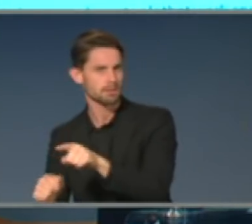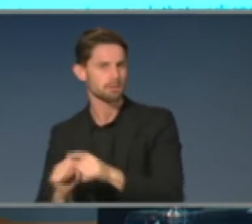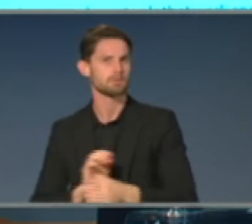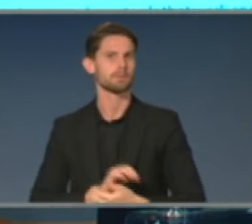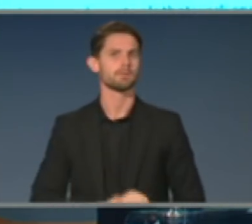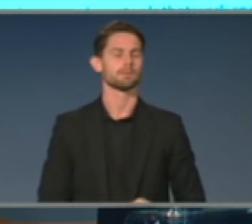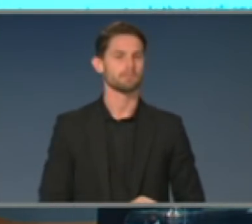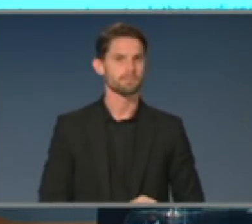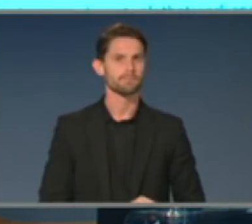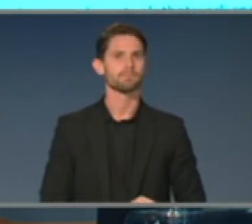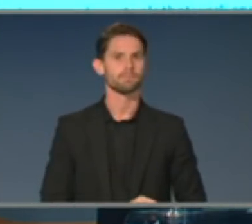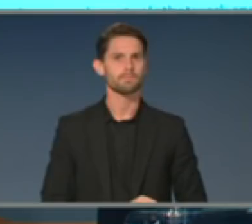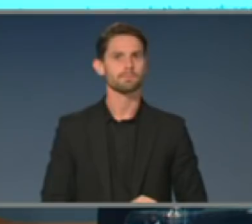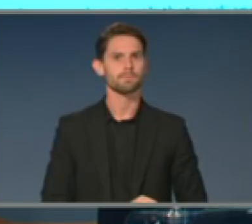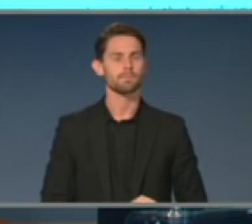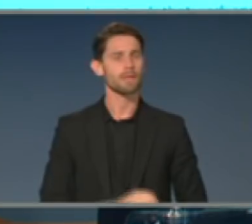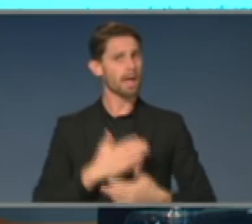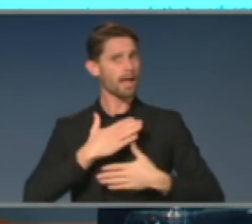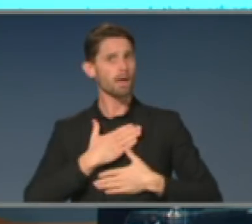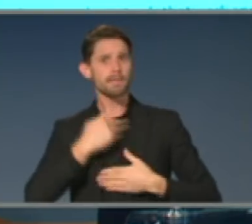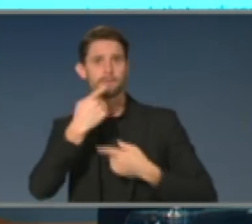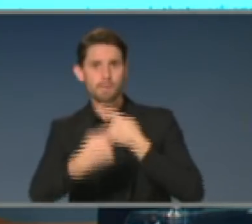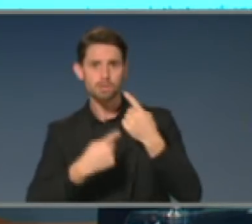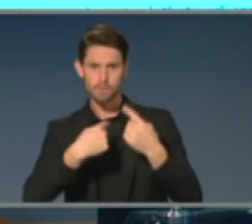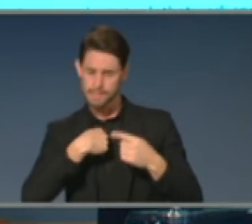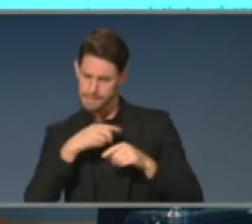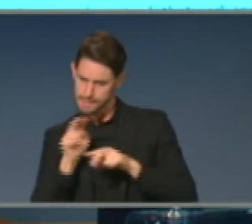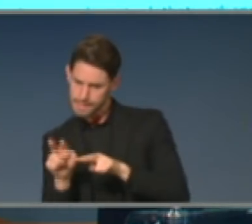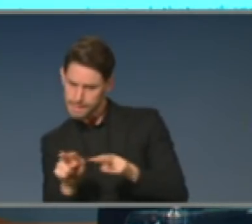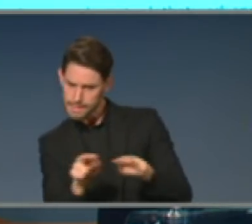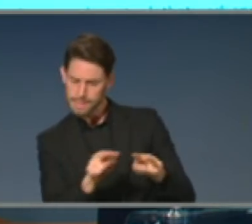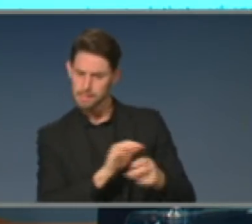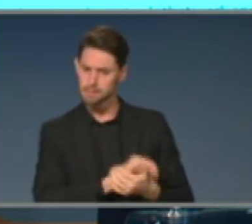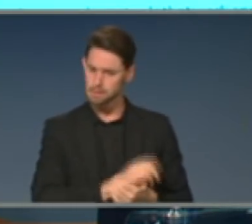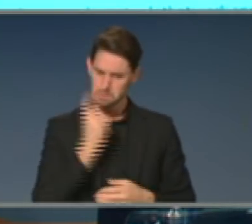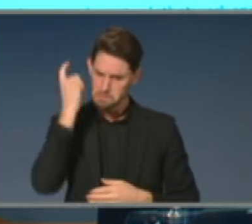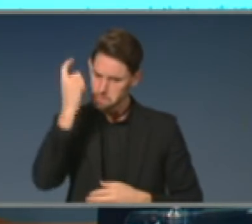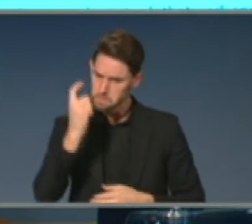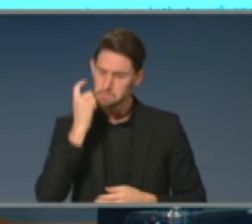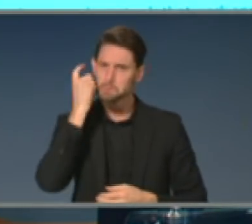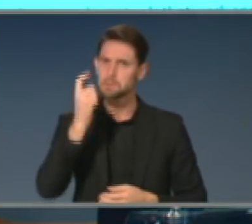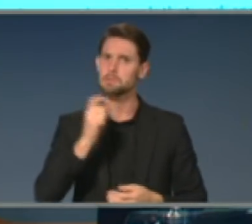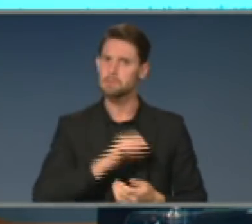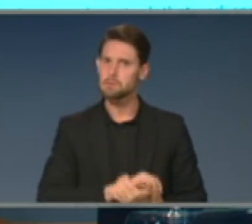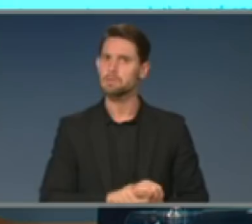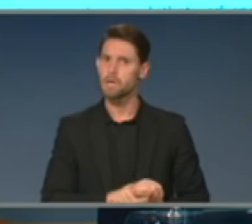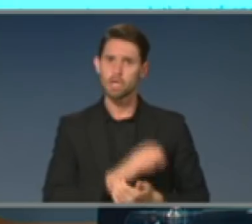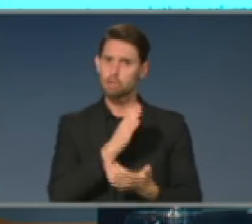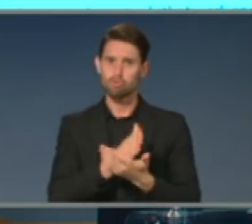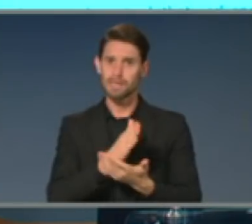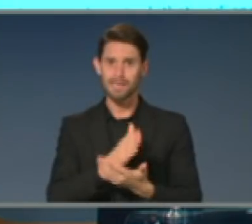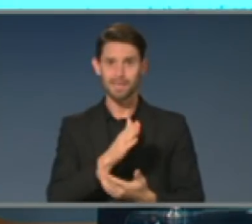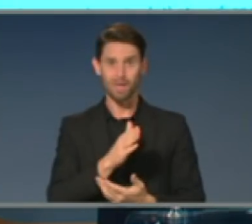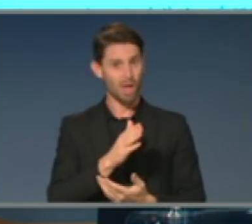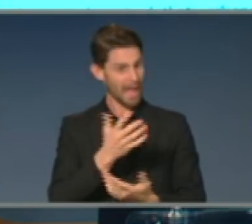We're now starting to see in the modelling data the true impact of the wonderful uptake